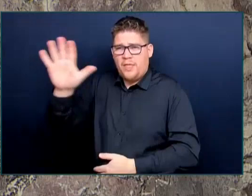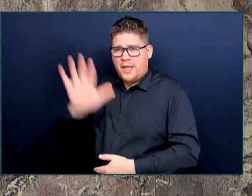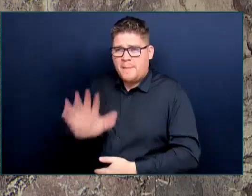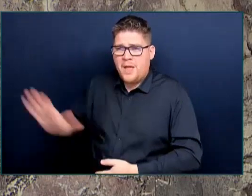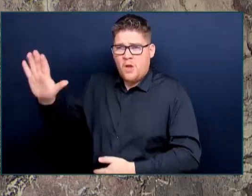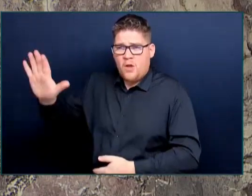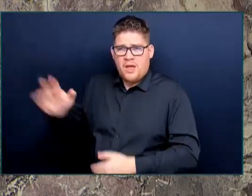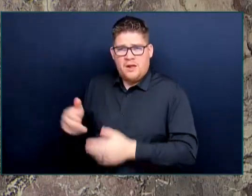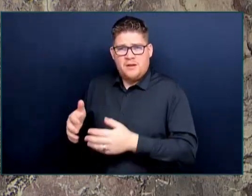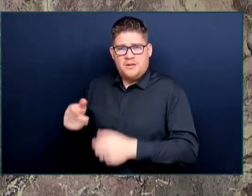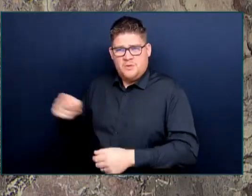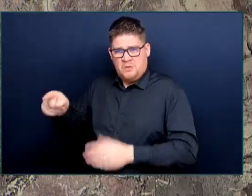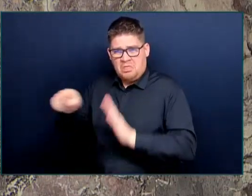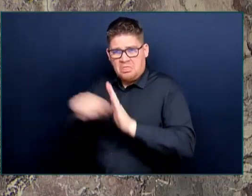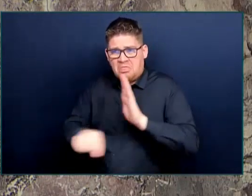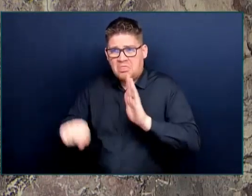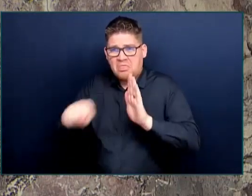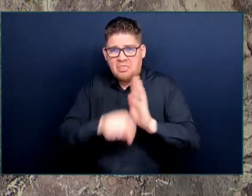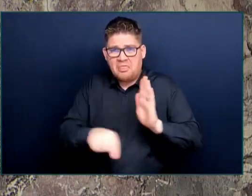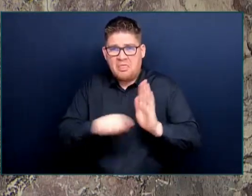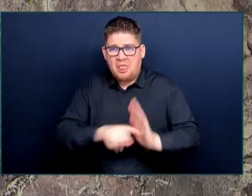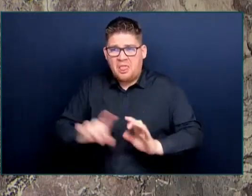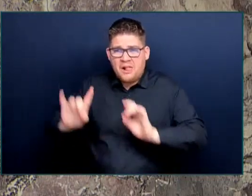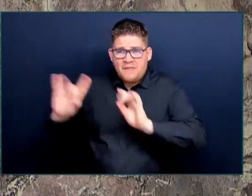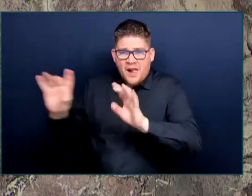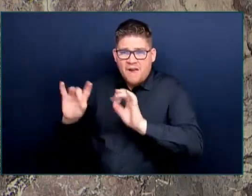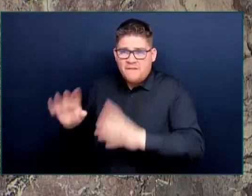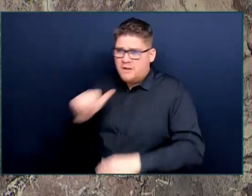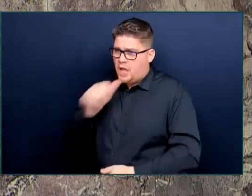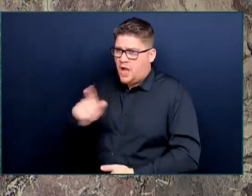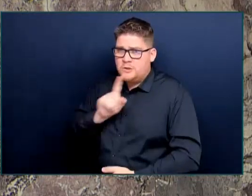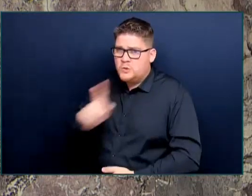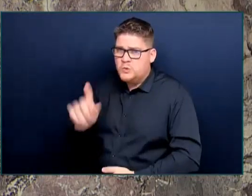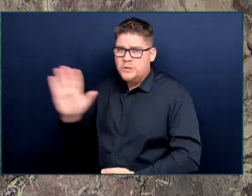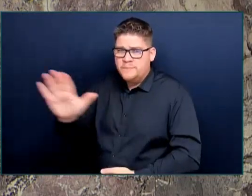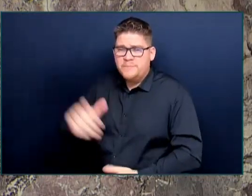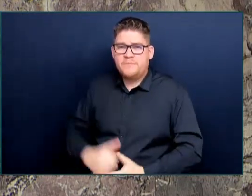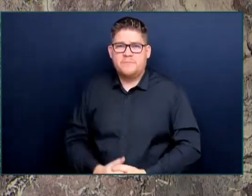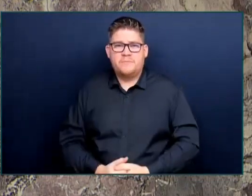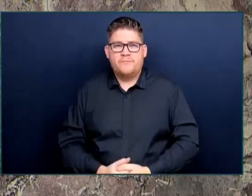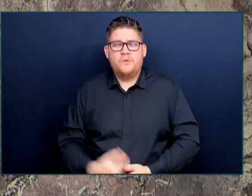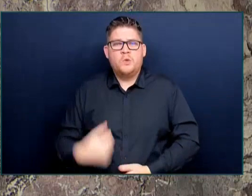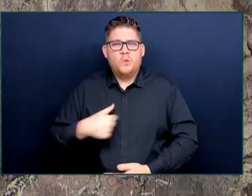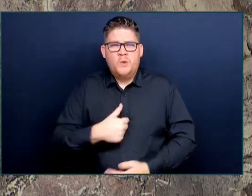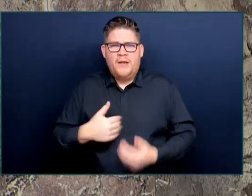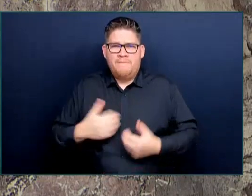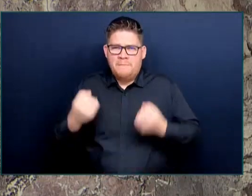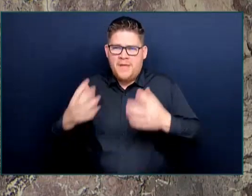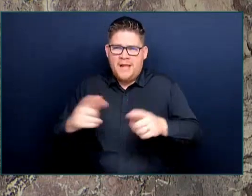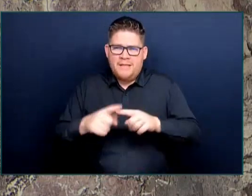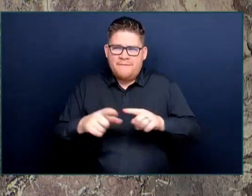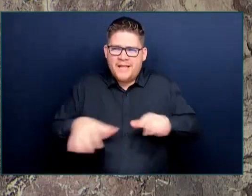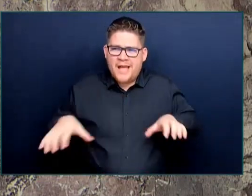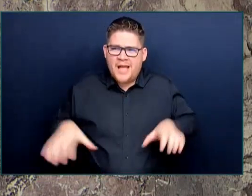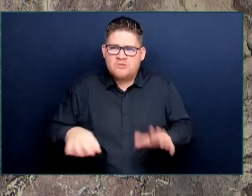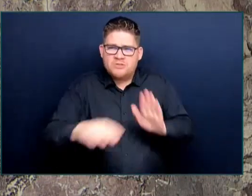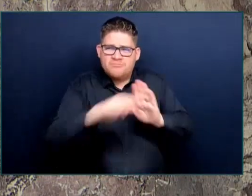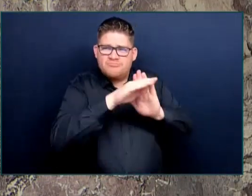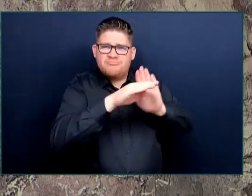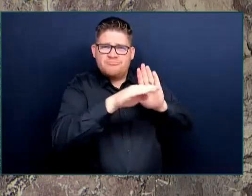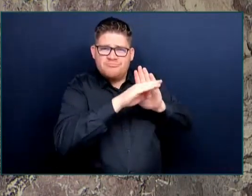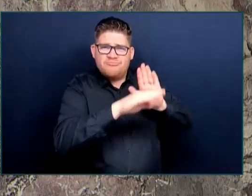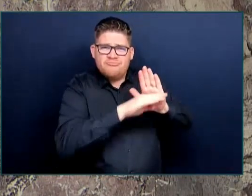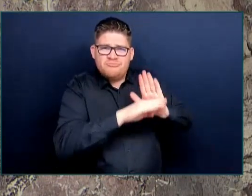We have a broad series of actions across all sectors that are designed to reduce emissions between now and